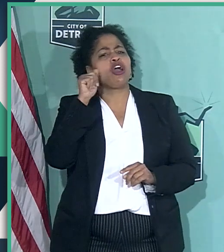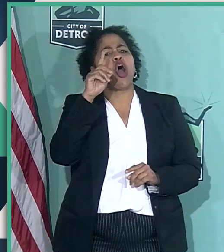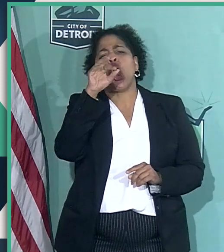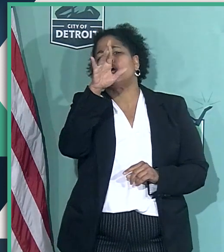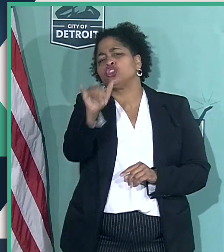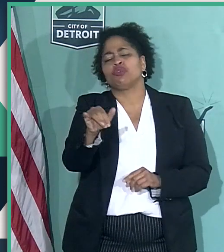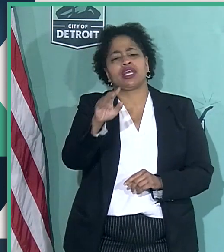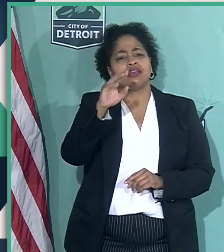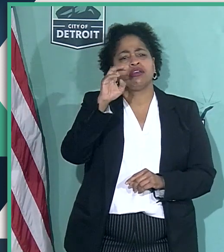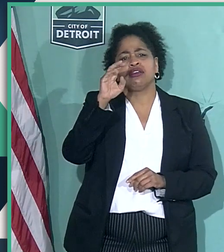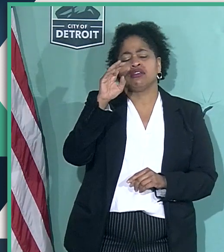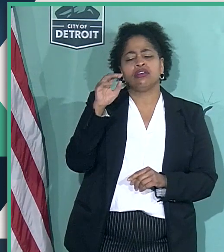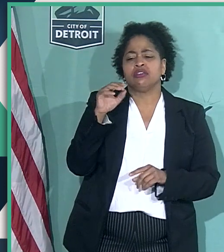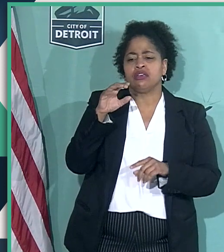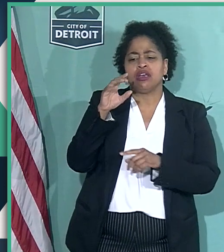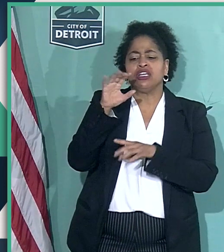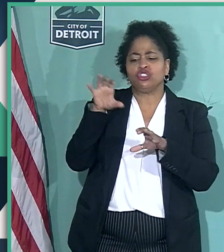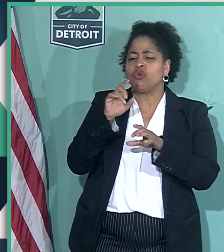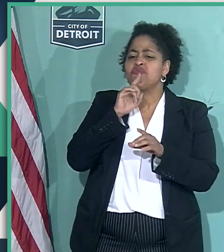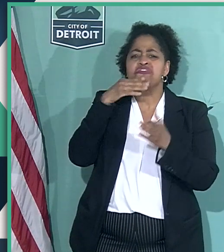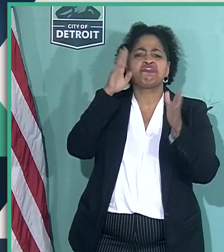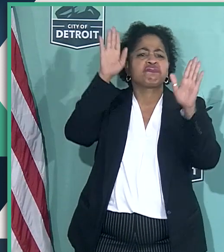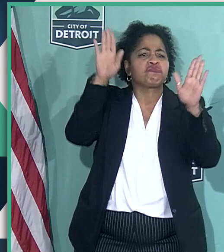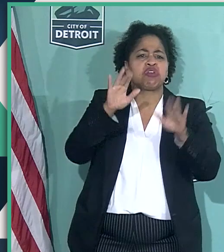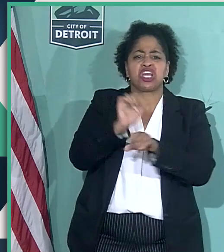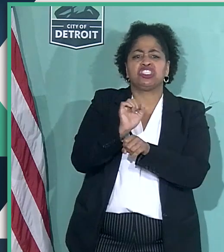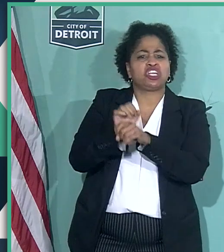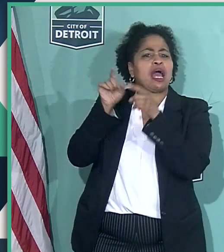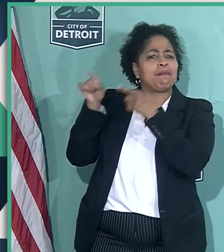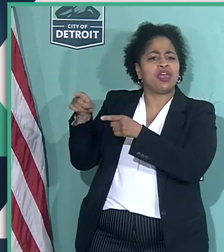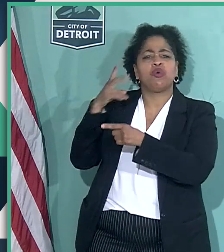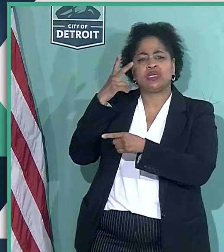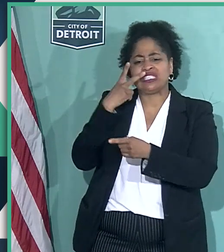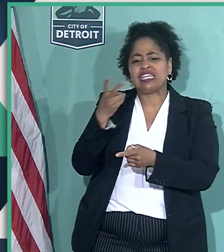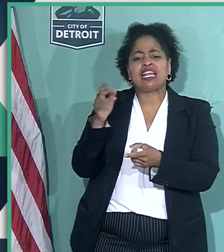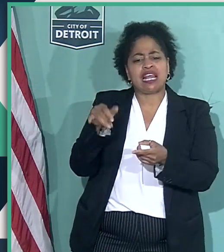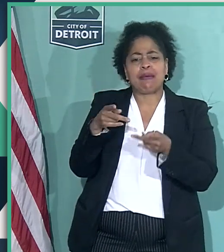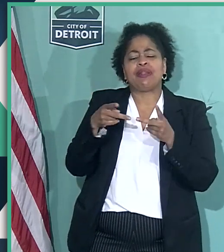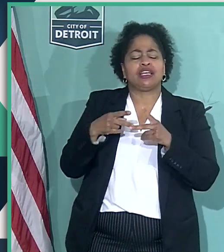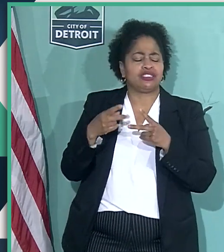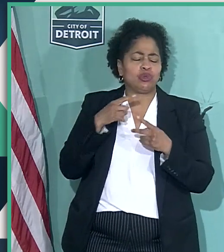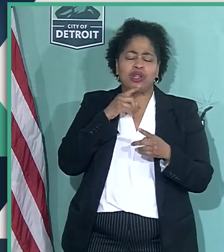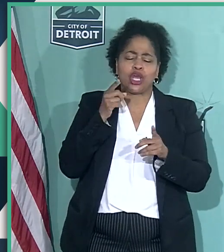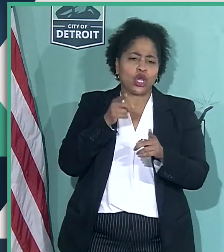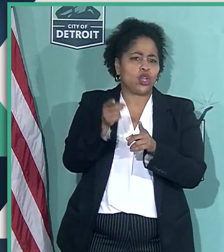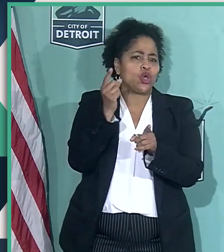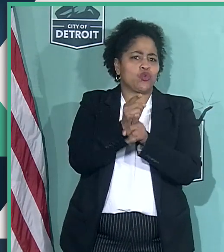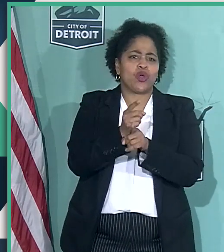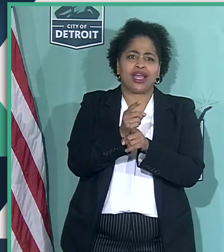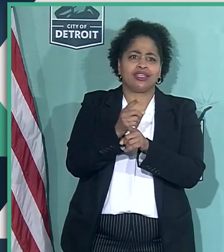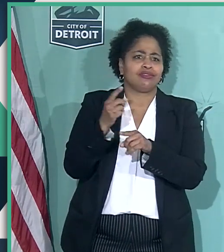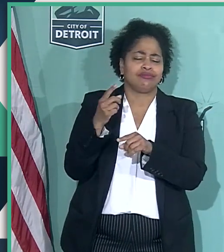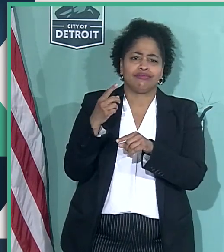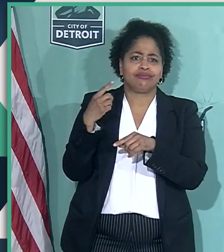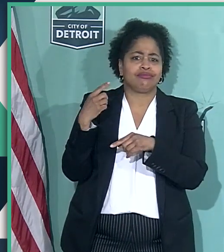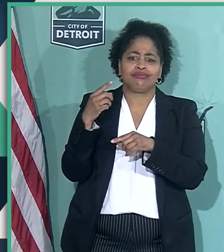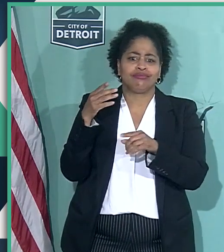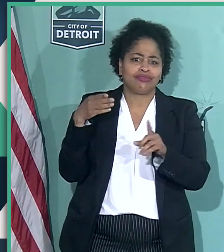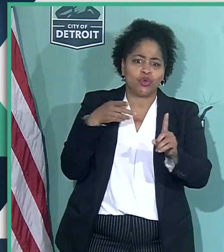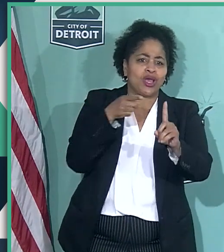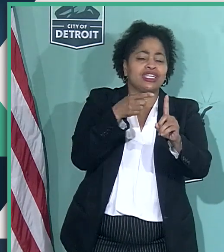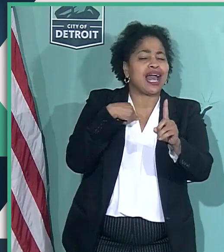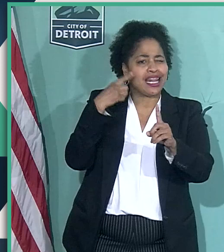at DMC. I agree. I we needed there. I think you're going to see that place start to go the right direction, which I don't really think it has been in the last few years.